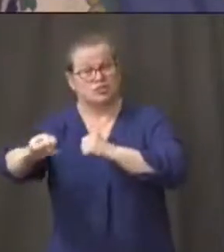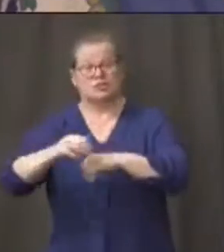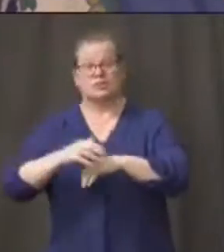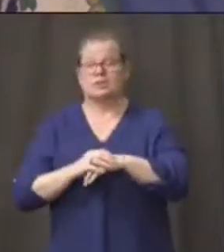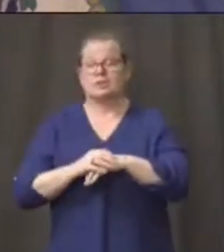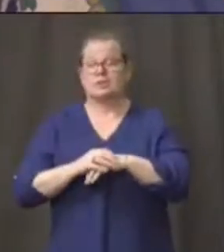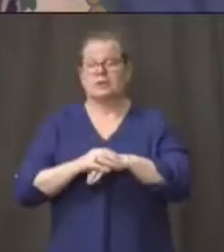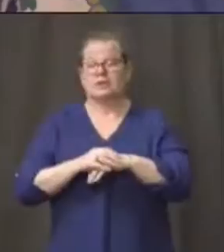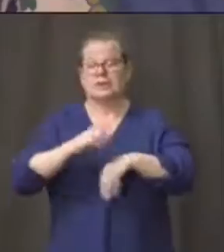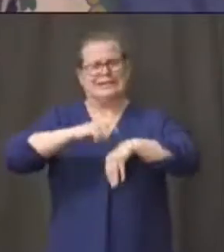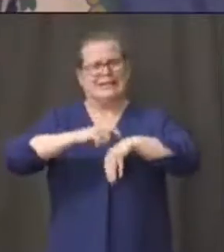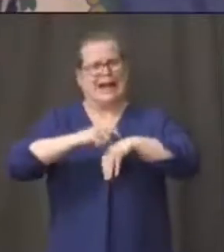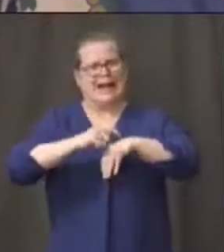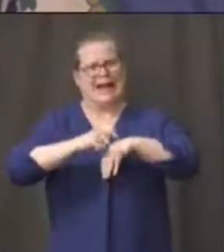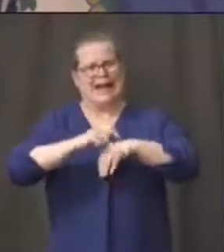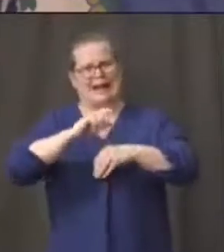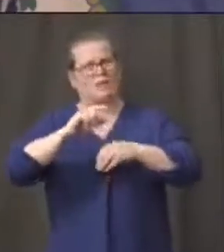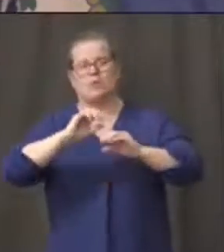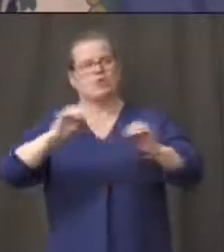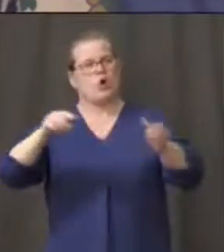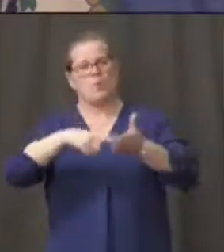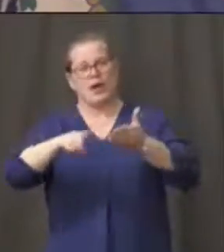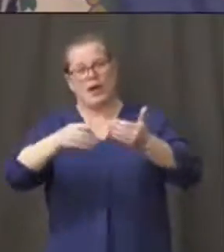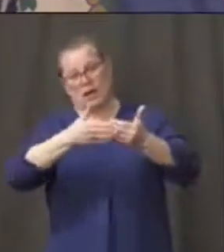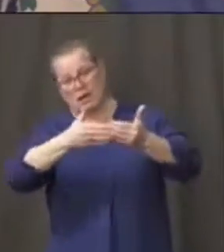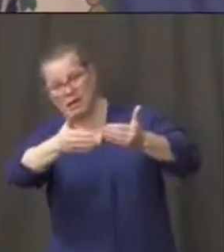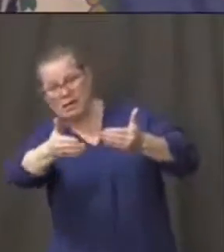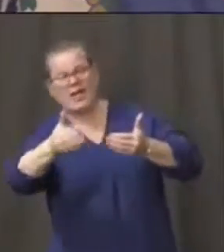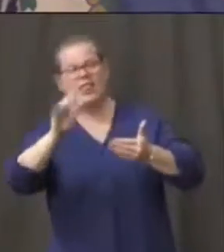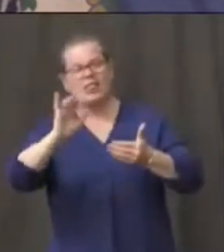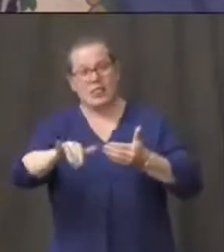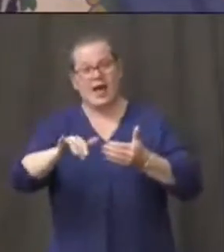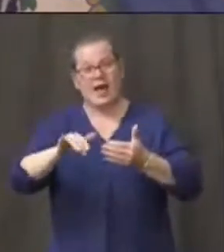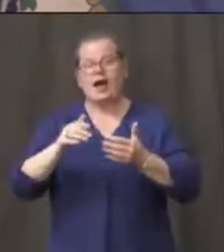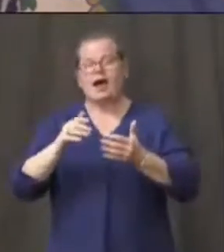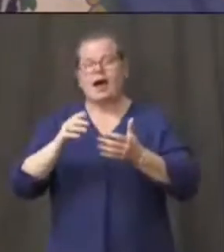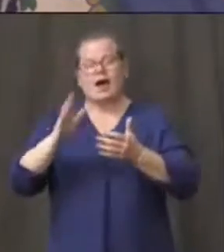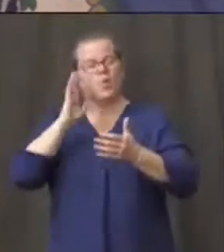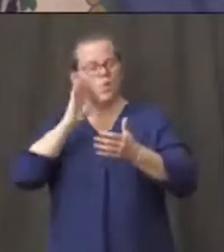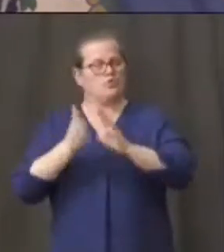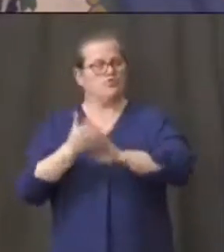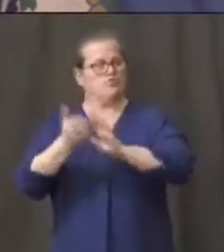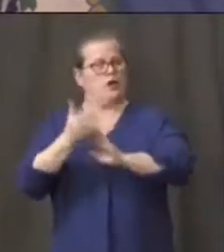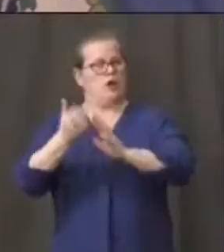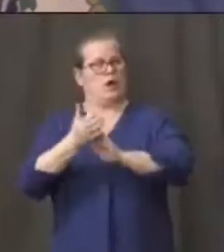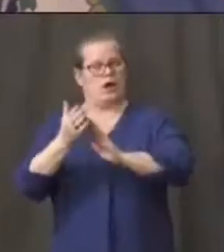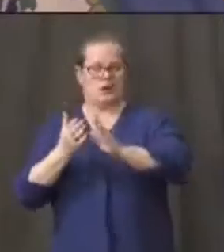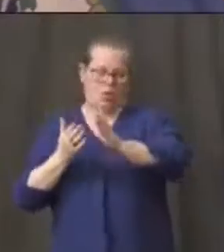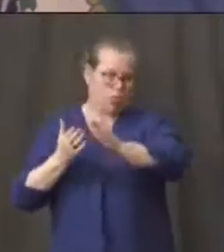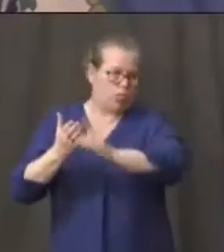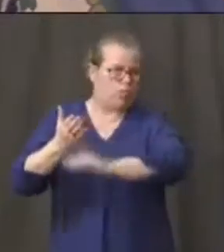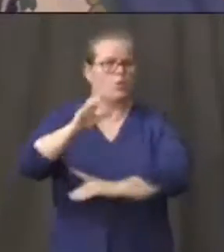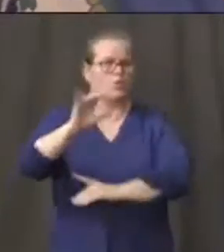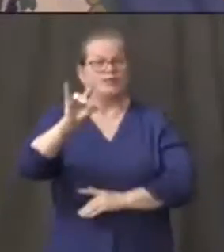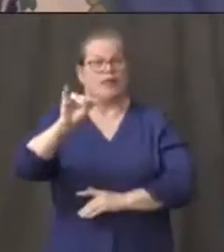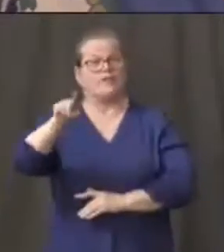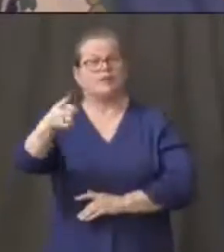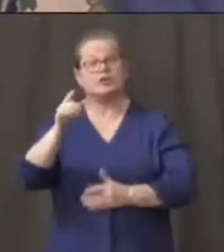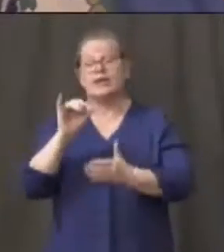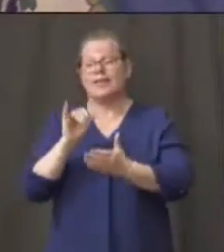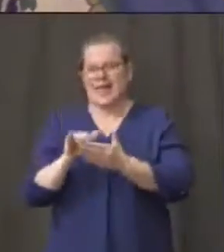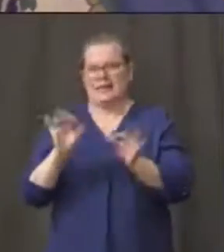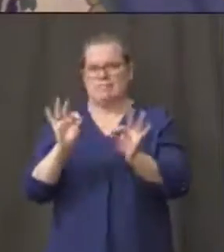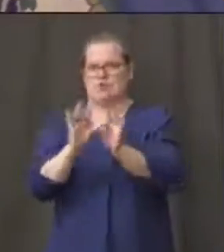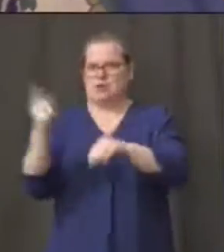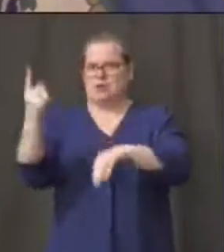out of the federal government takes us through till July 1st. And that is a key date to either get that unemployment rate way